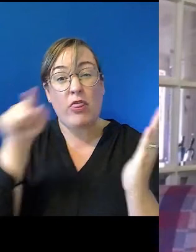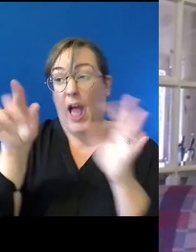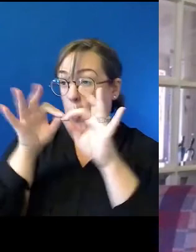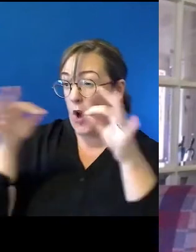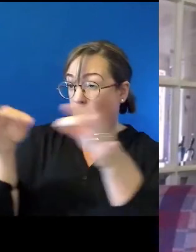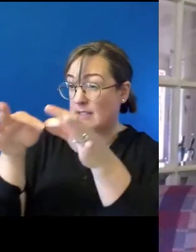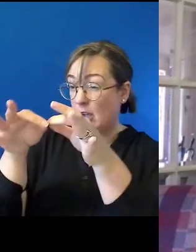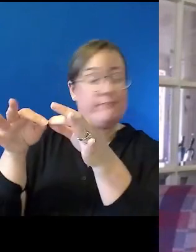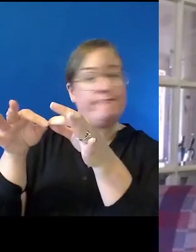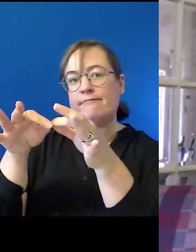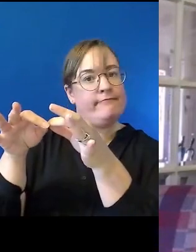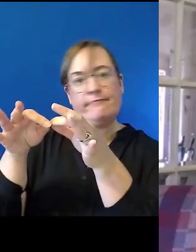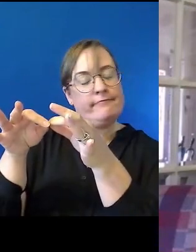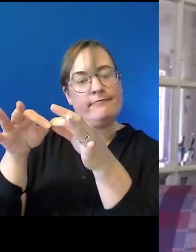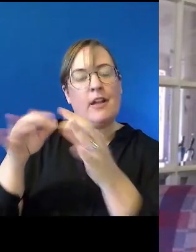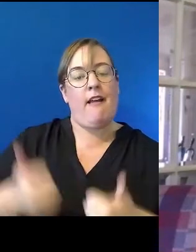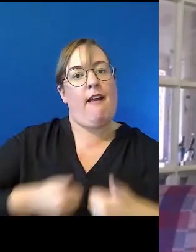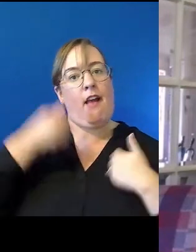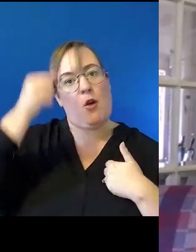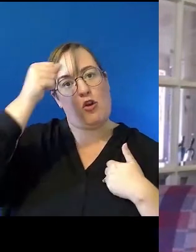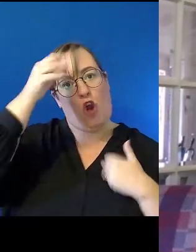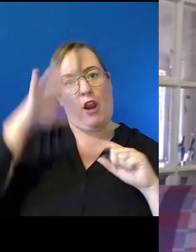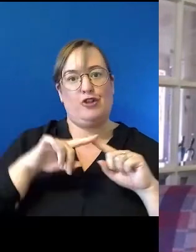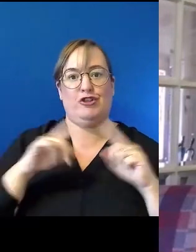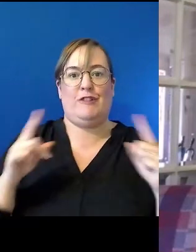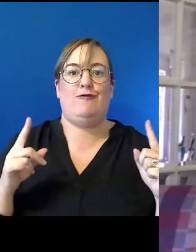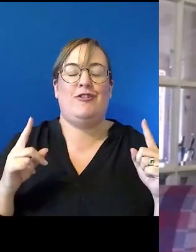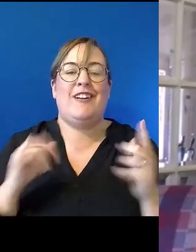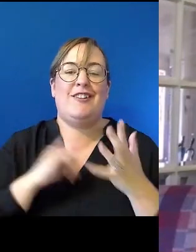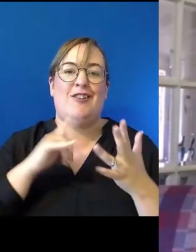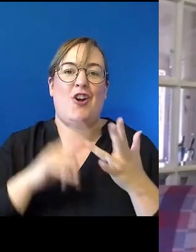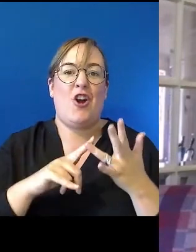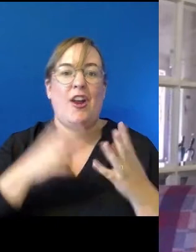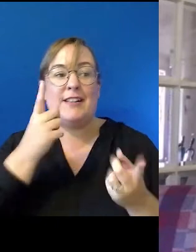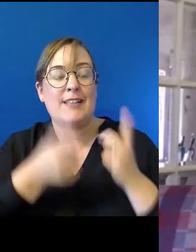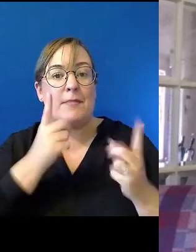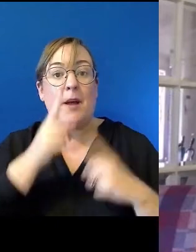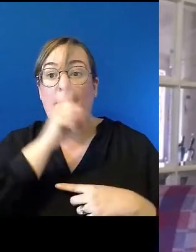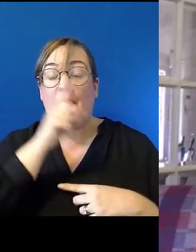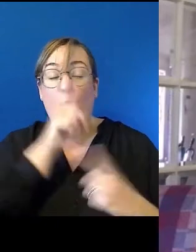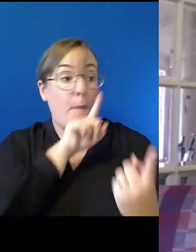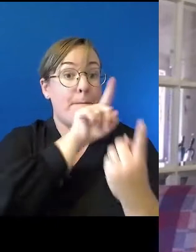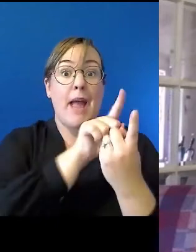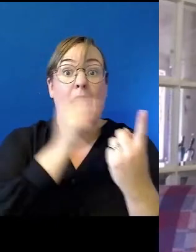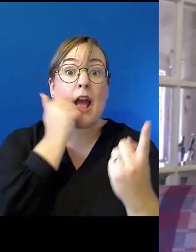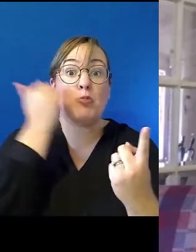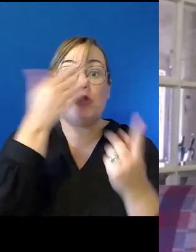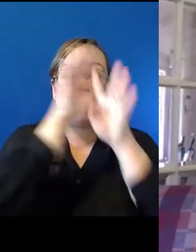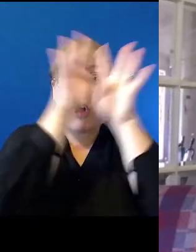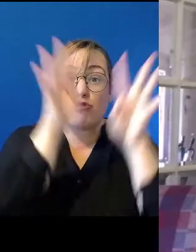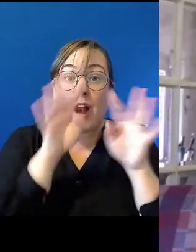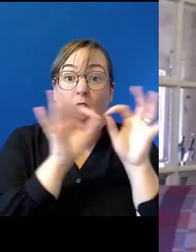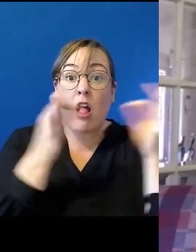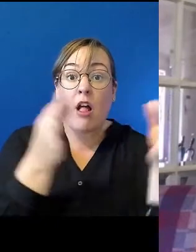of reference and what, what our knowledge is. Some have had exposure to Aboriginal people, others haven't and organisations and,